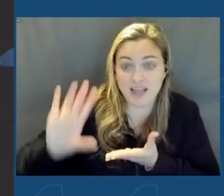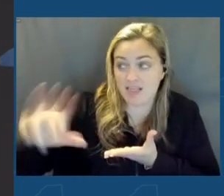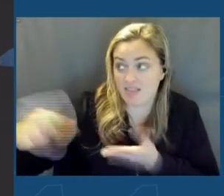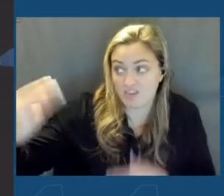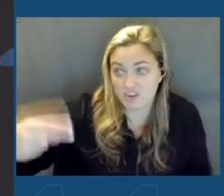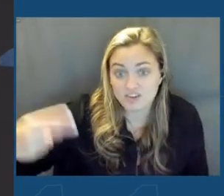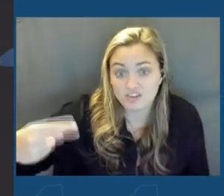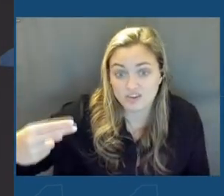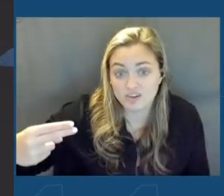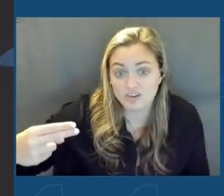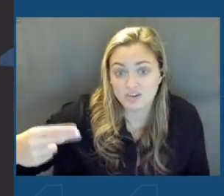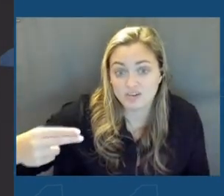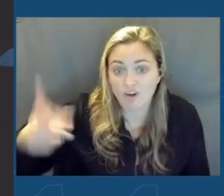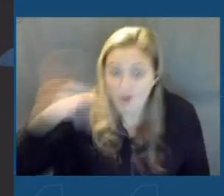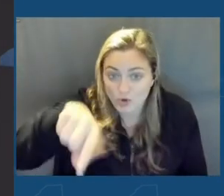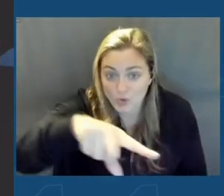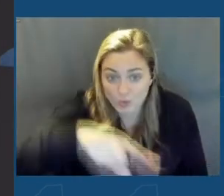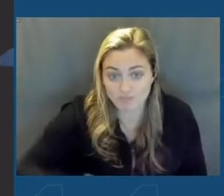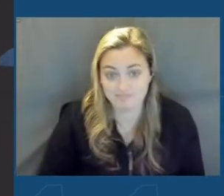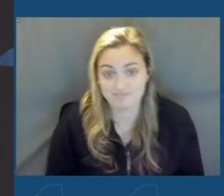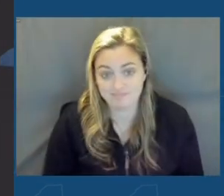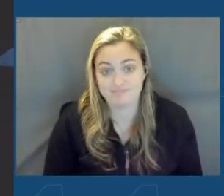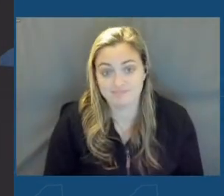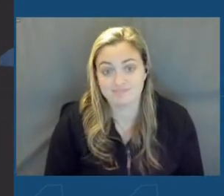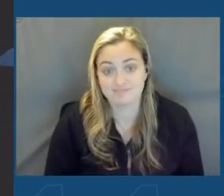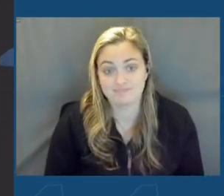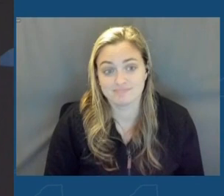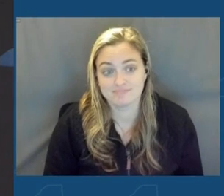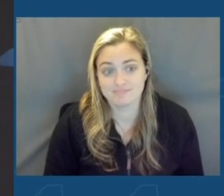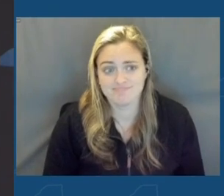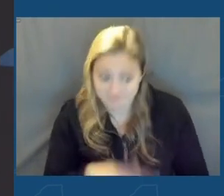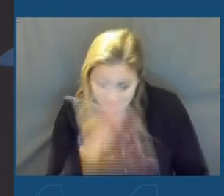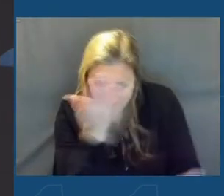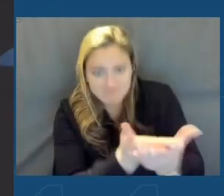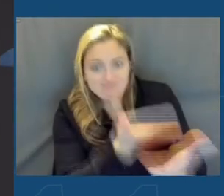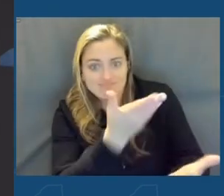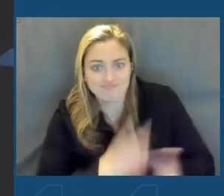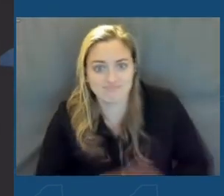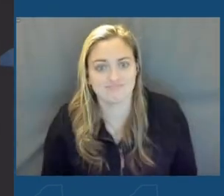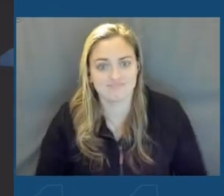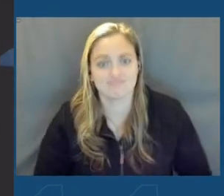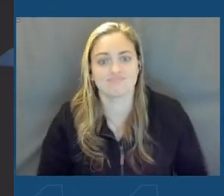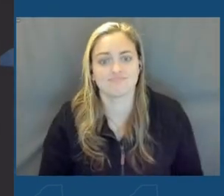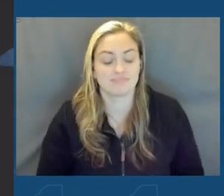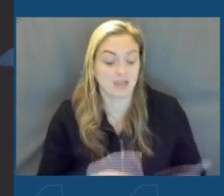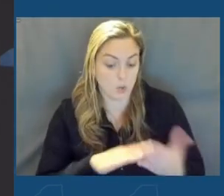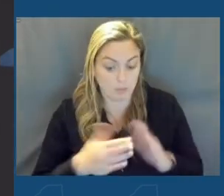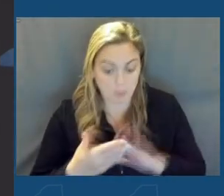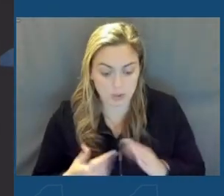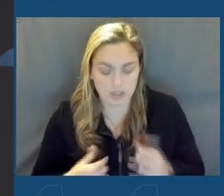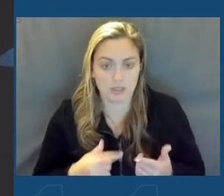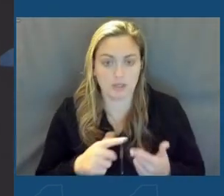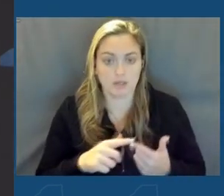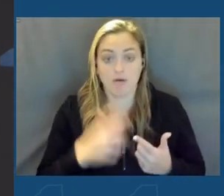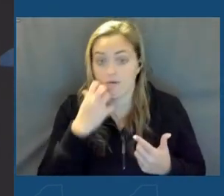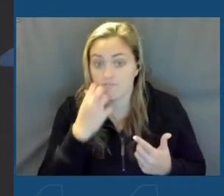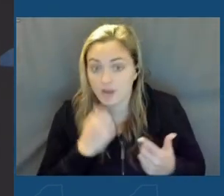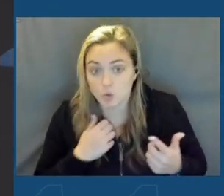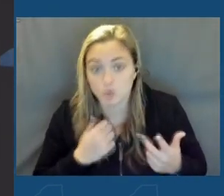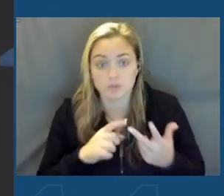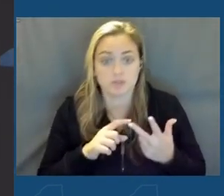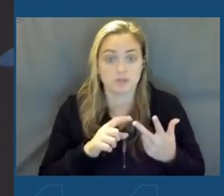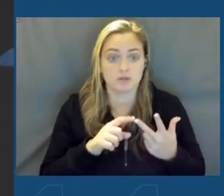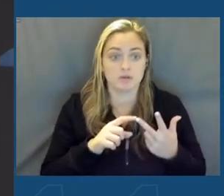history on you. This is validation. It's validation in our community, our values,